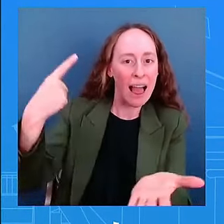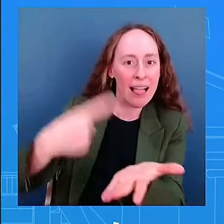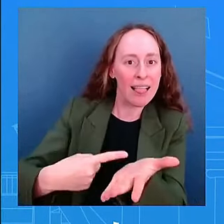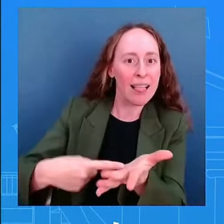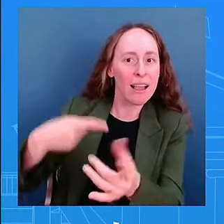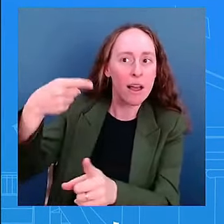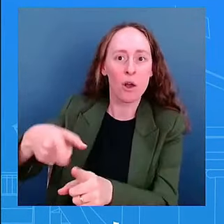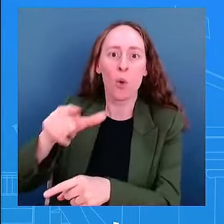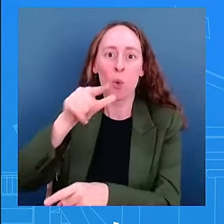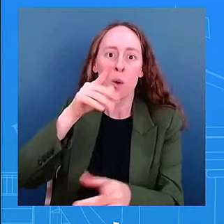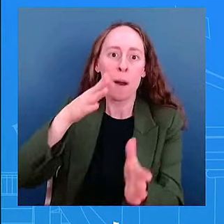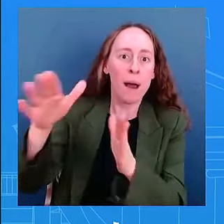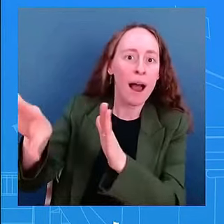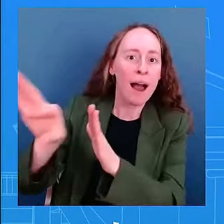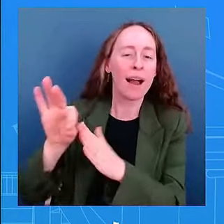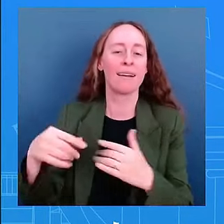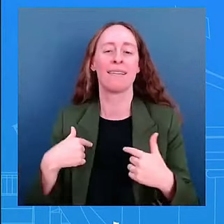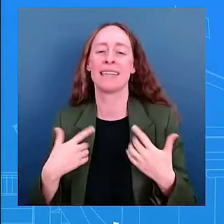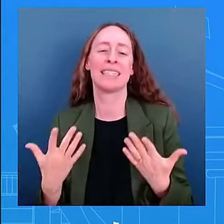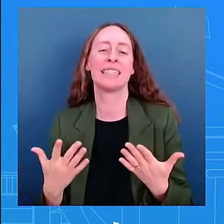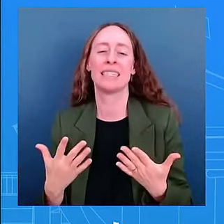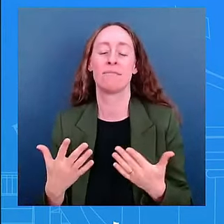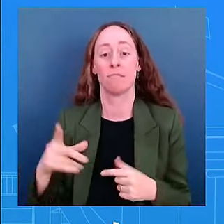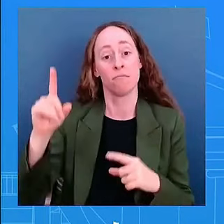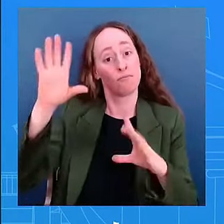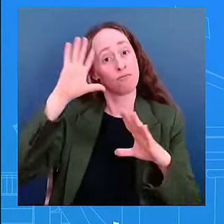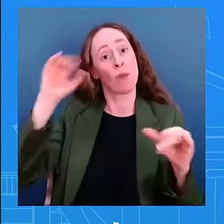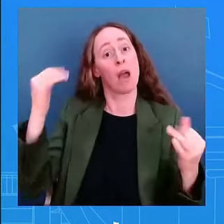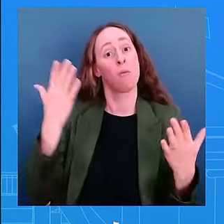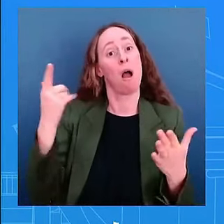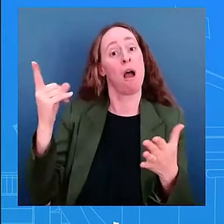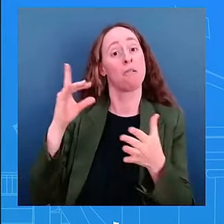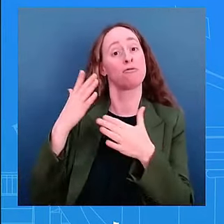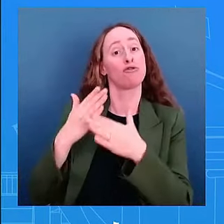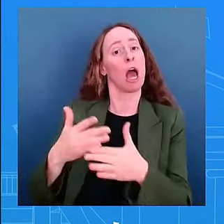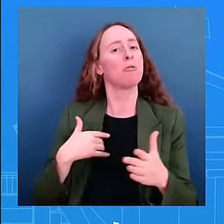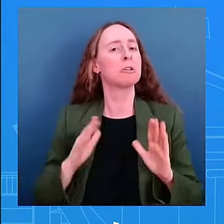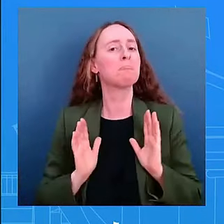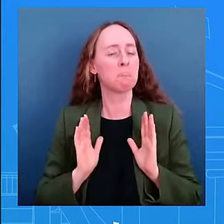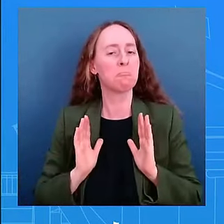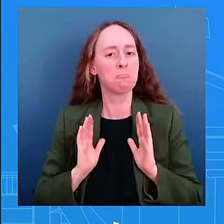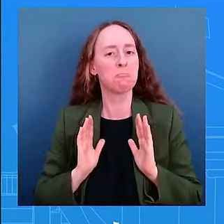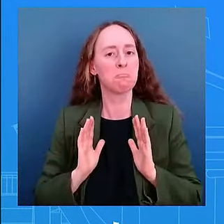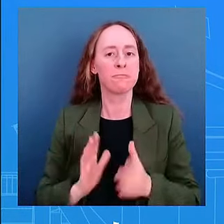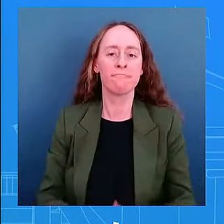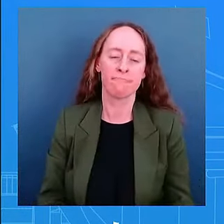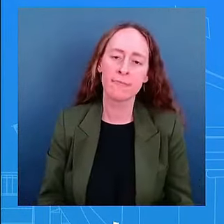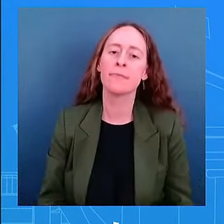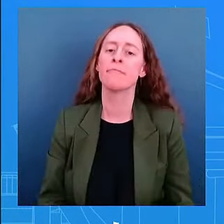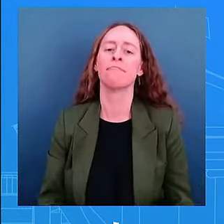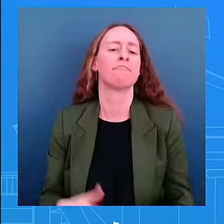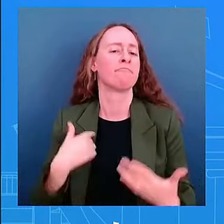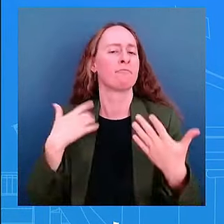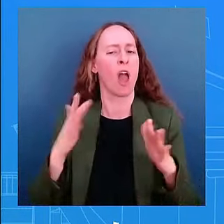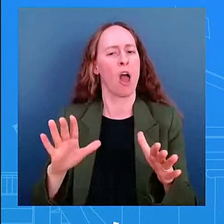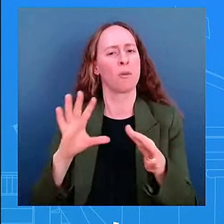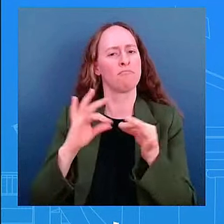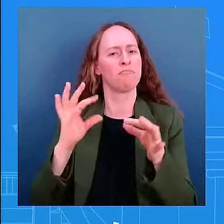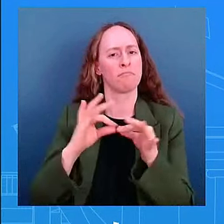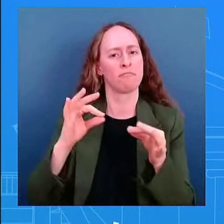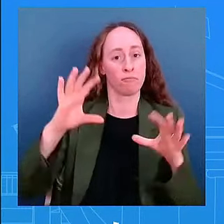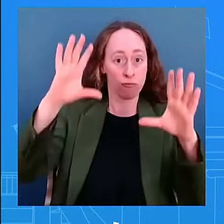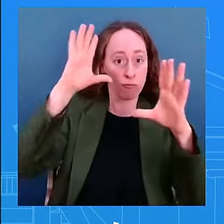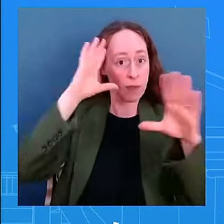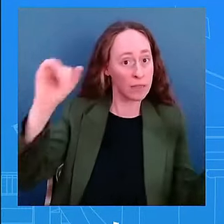shared uh what i can say is the and i have said this before the president and the vice president talk regularly they actually spoke uh